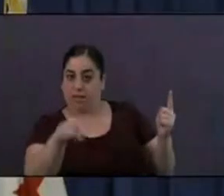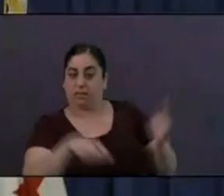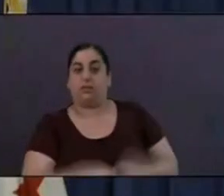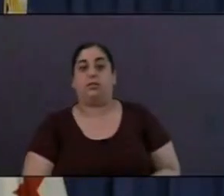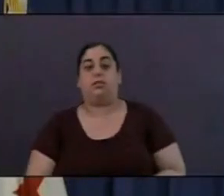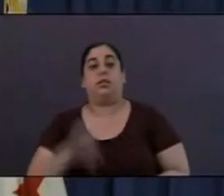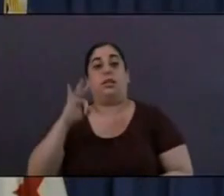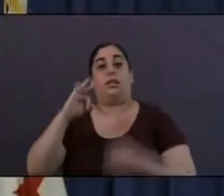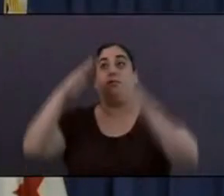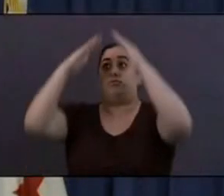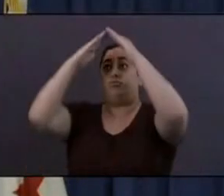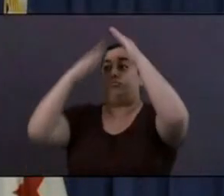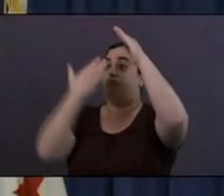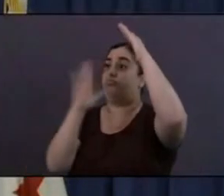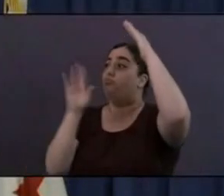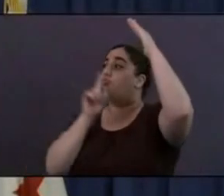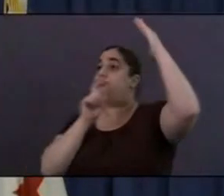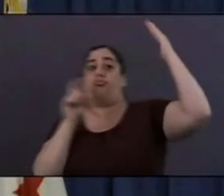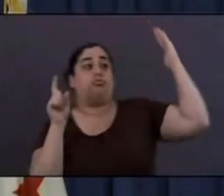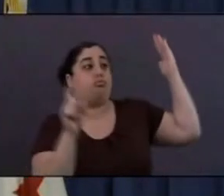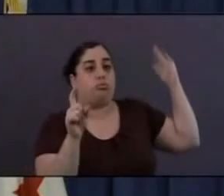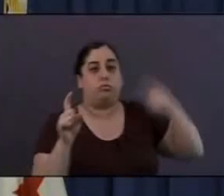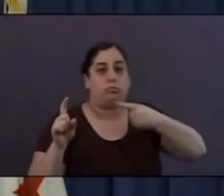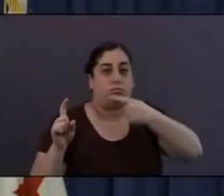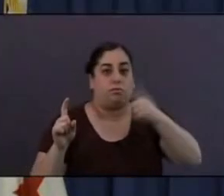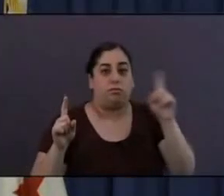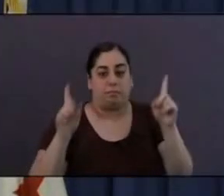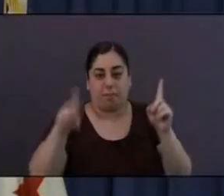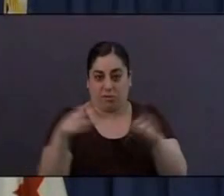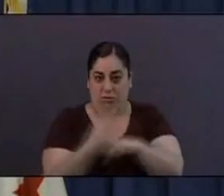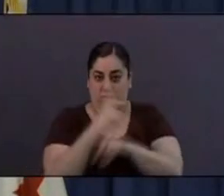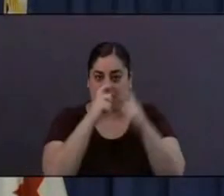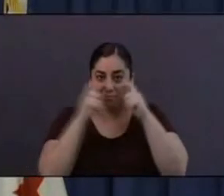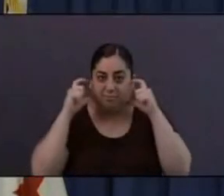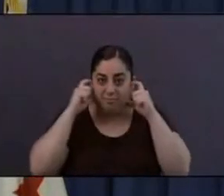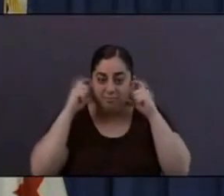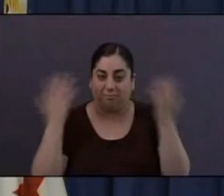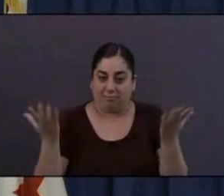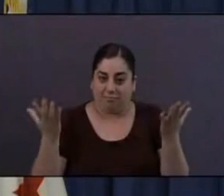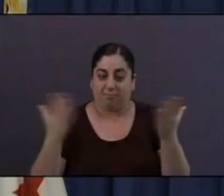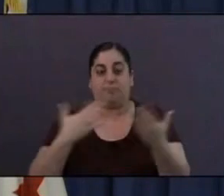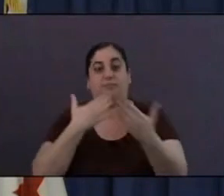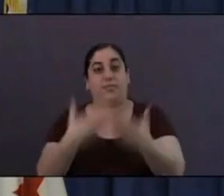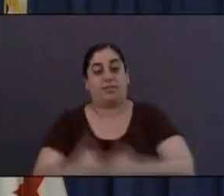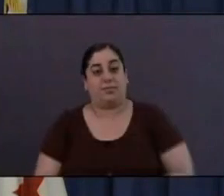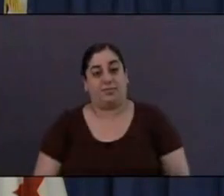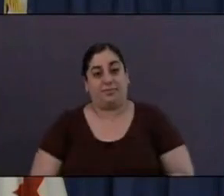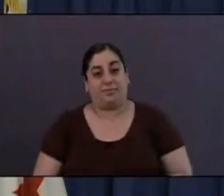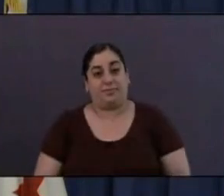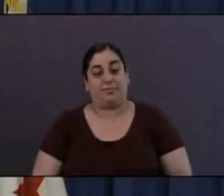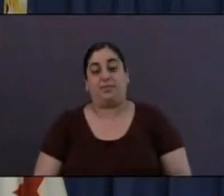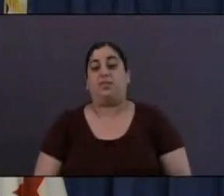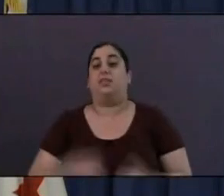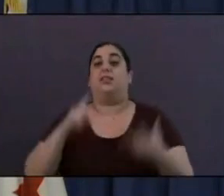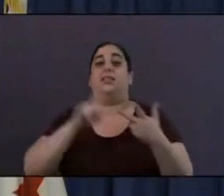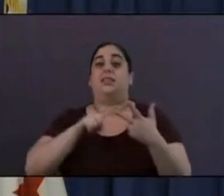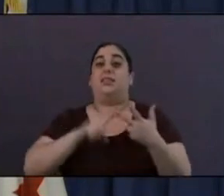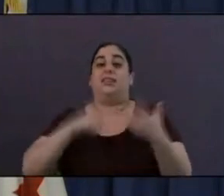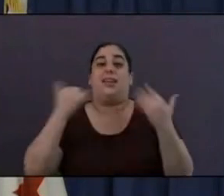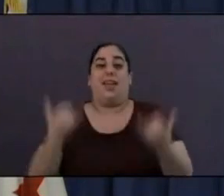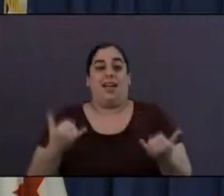Finally, our continued efforts, topic number three, to highlight San Diegans who are stepping up in this very great time of need.